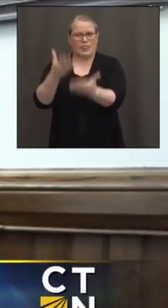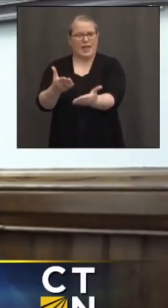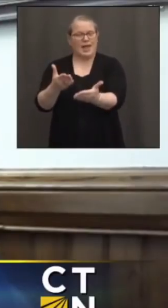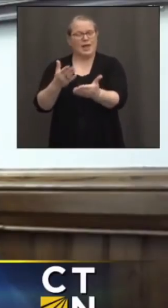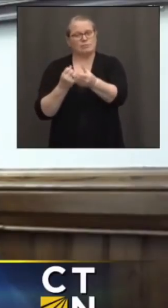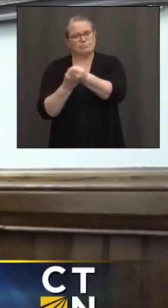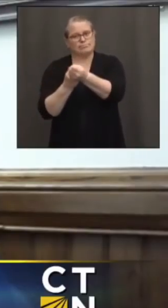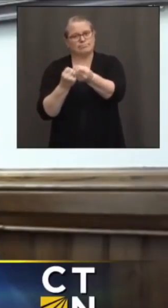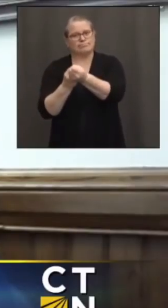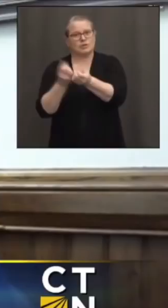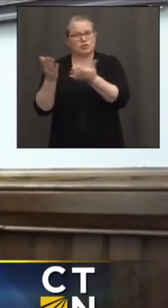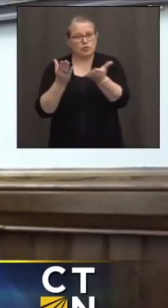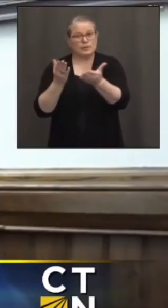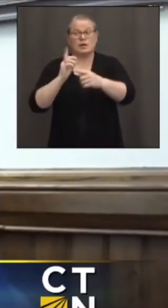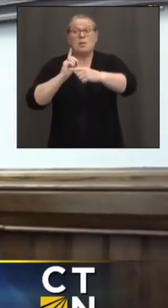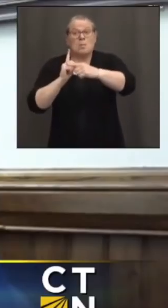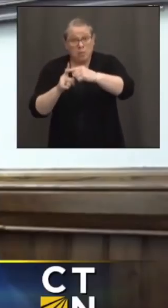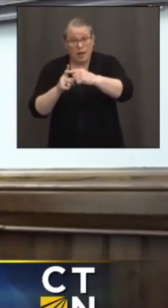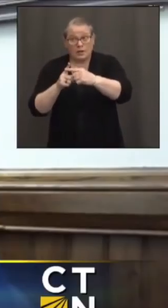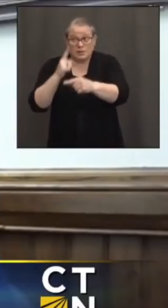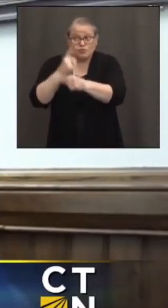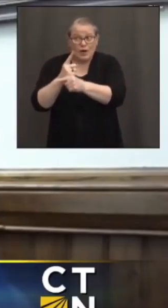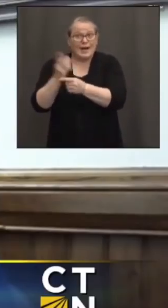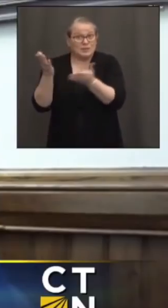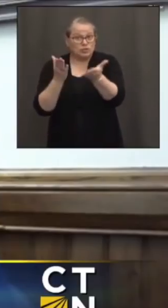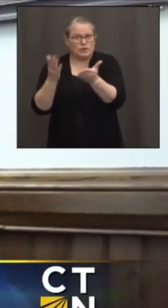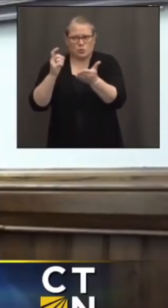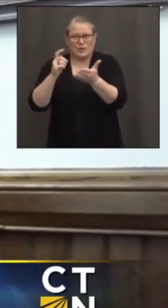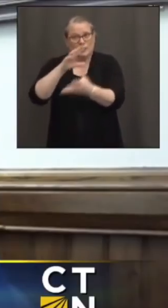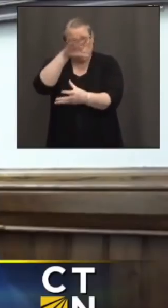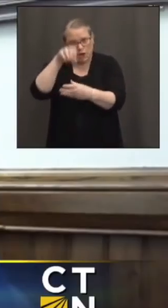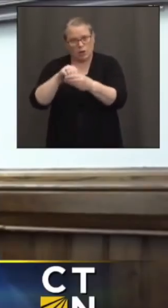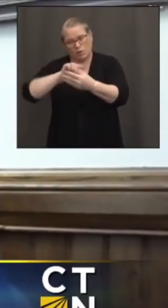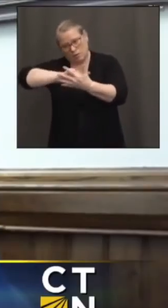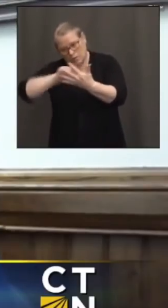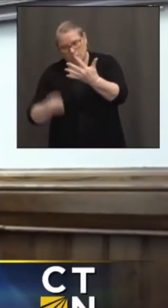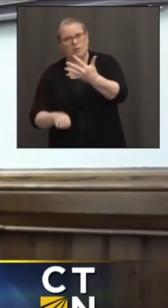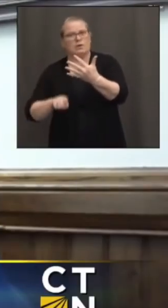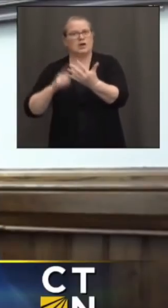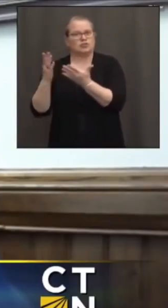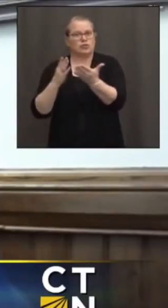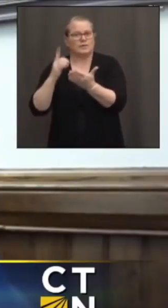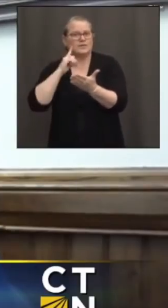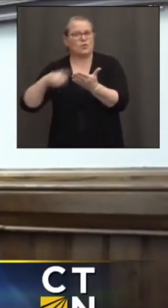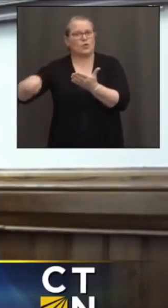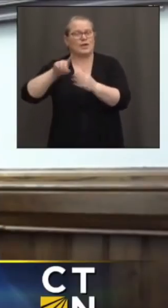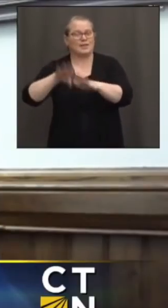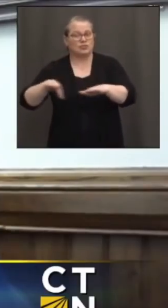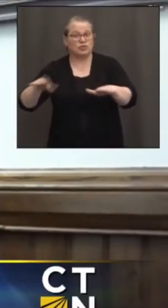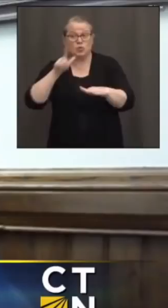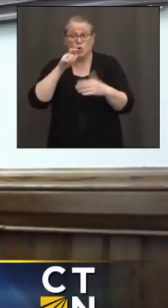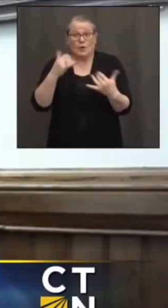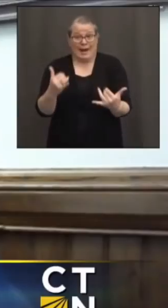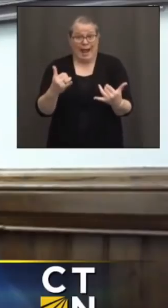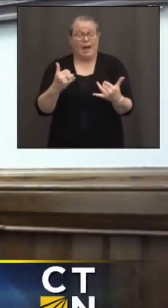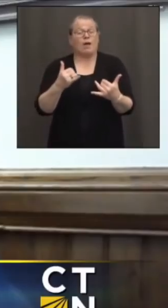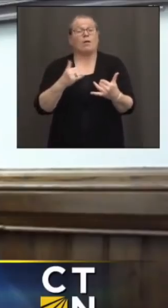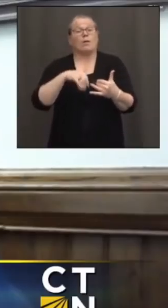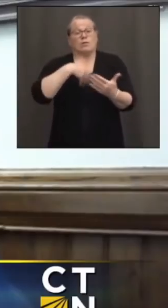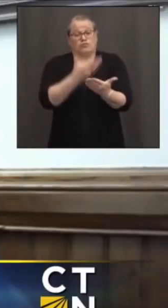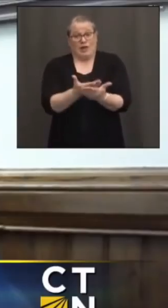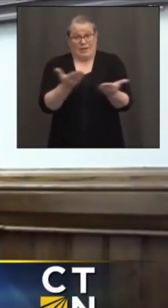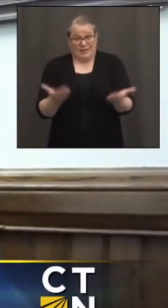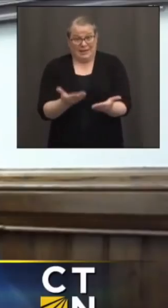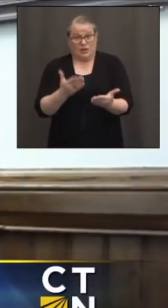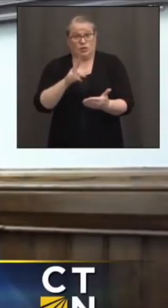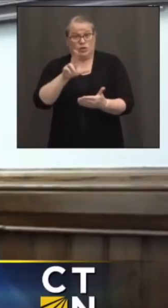have the right services, the extreme wraparound services that are needed for these children, who are now not only in our country, but also would